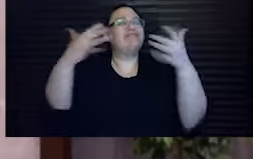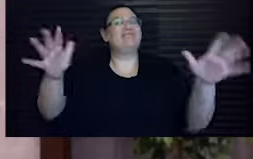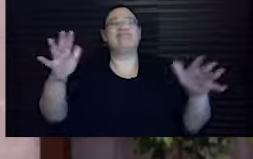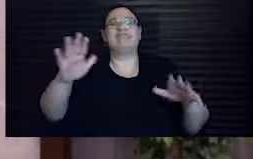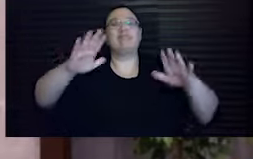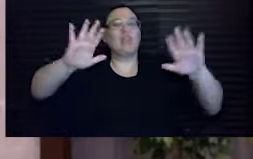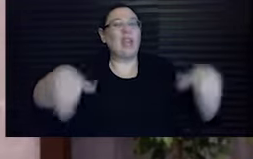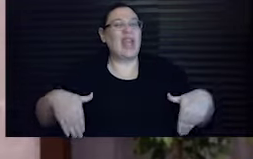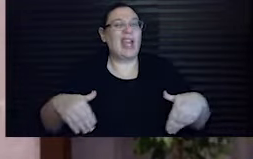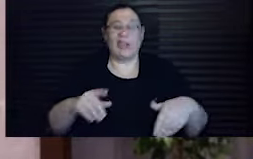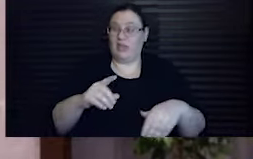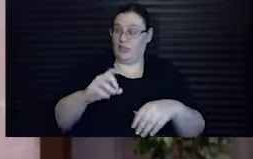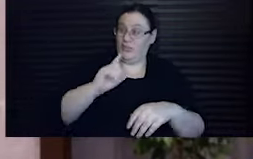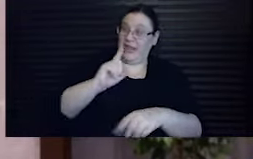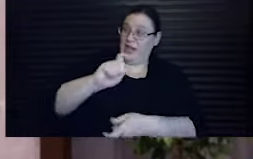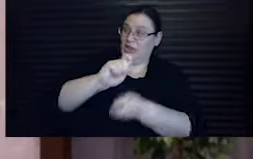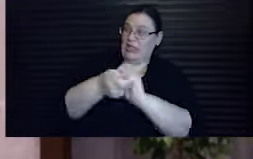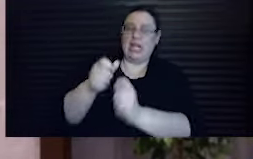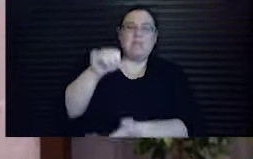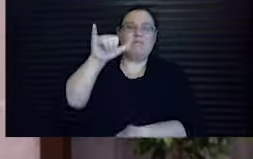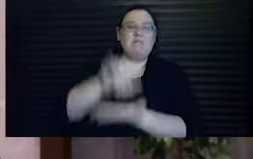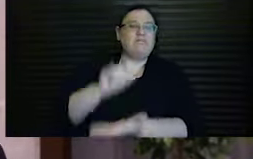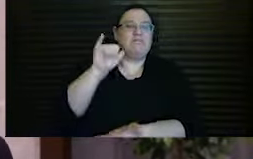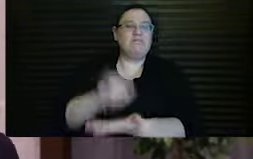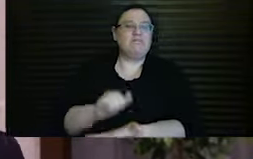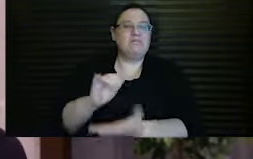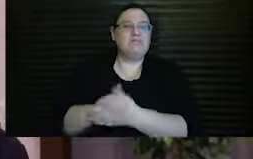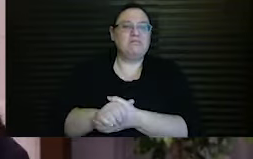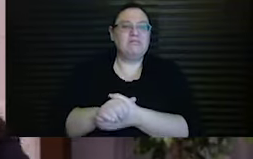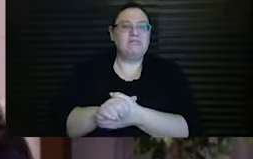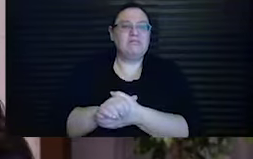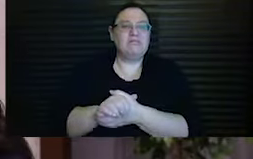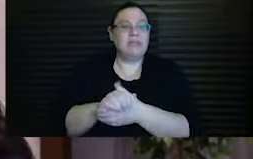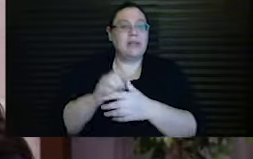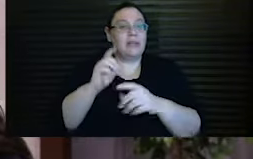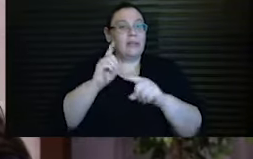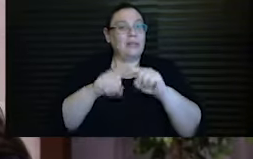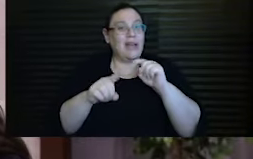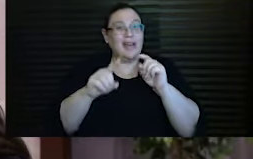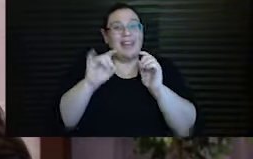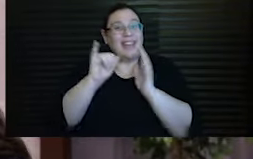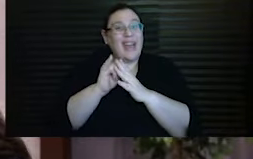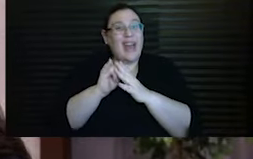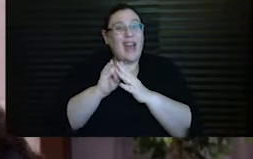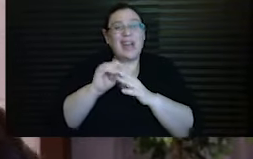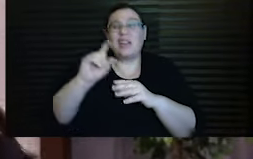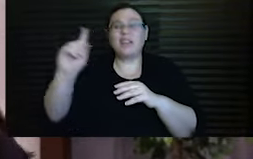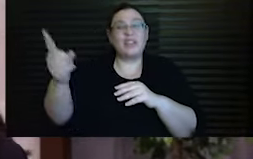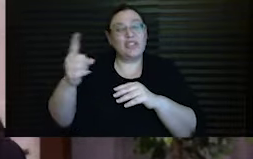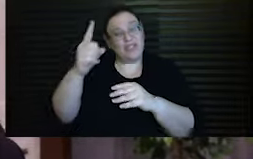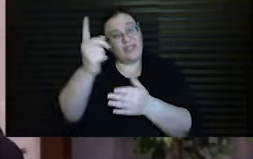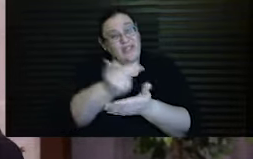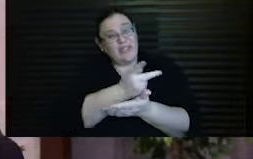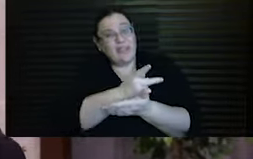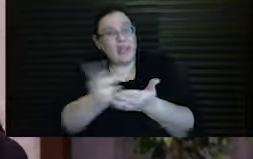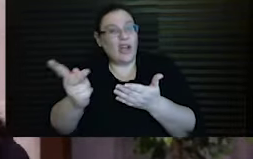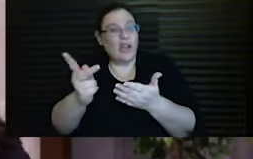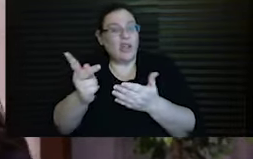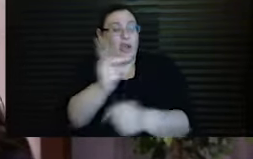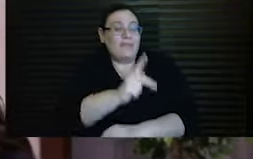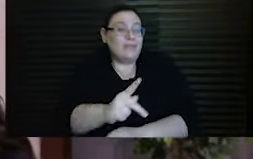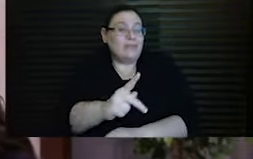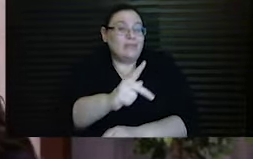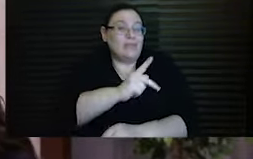change is simply no longer possible. But this is nothing more than a failure of personal